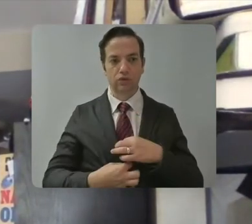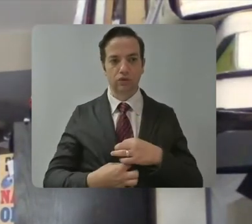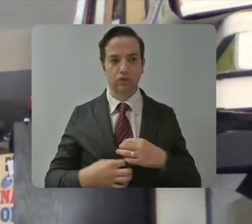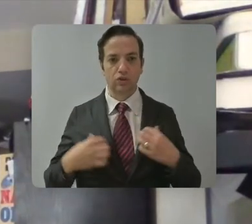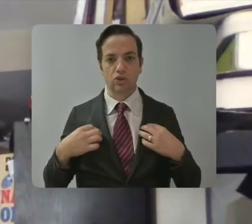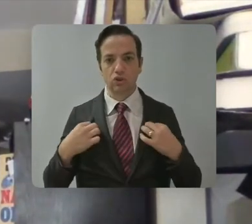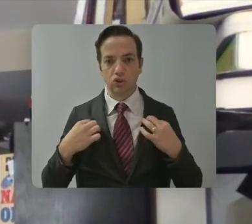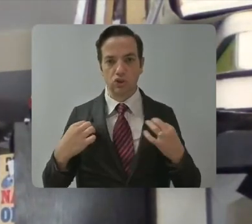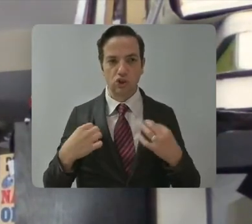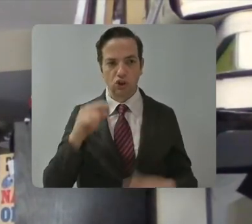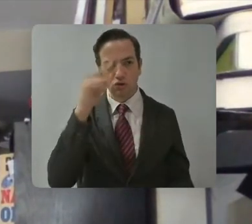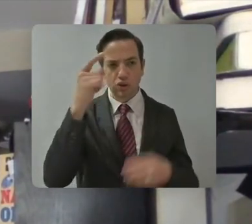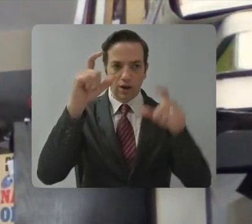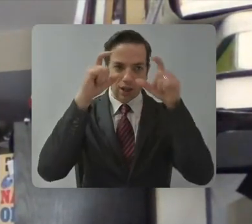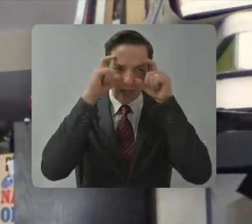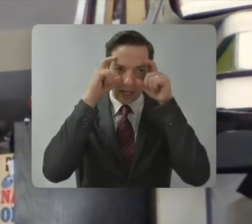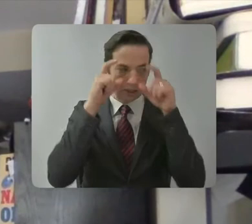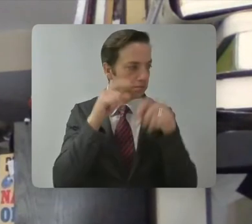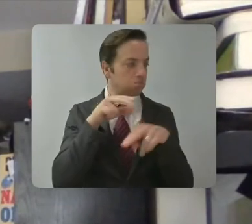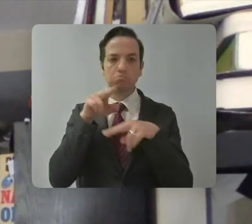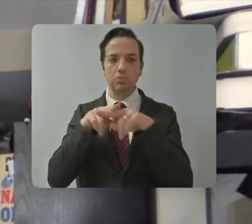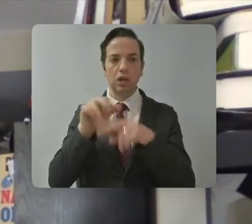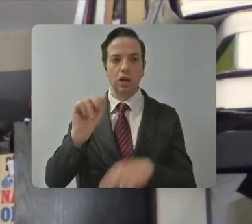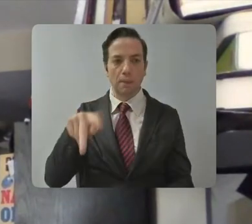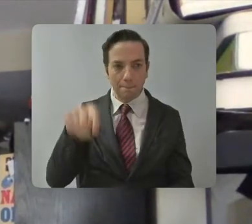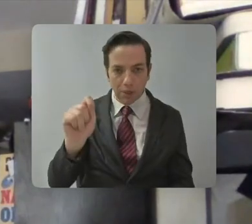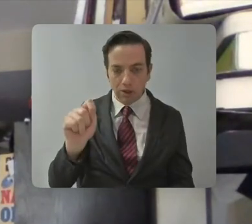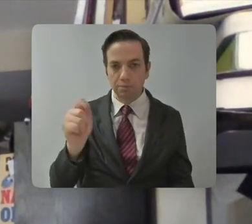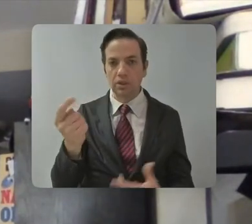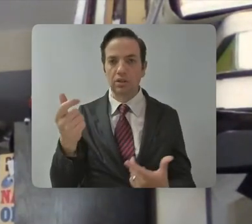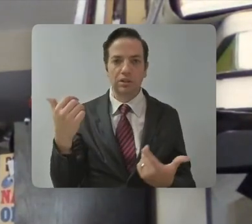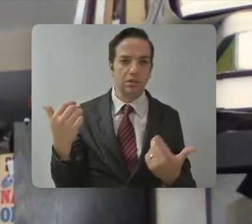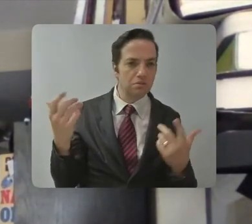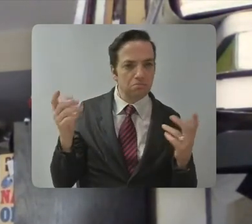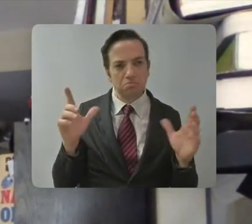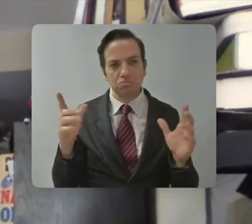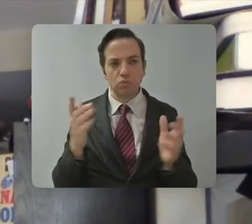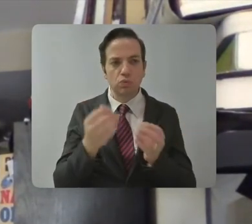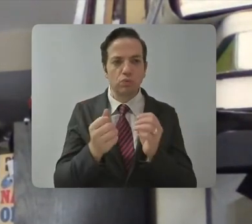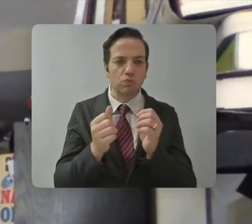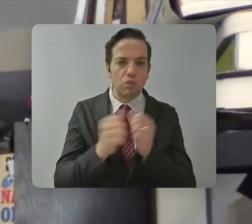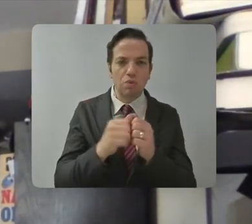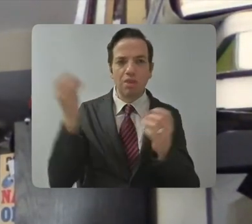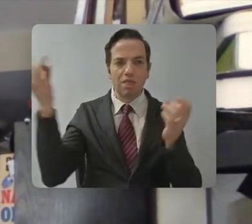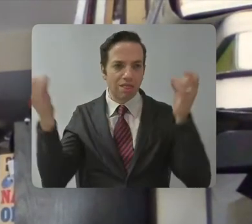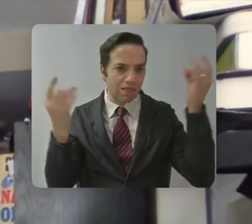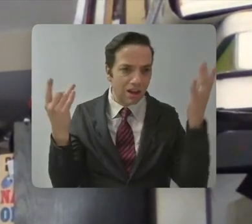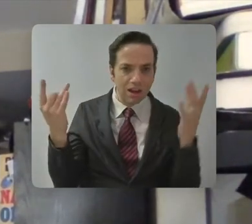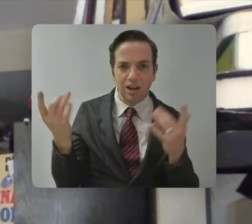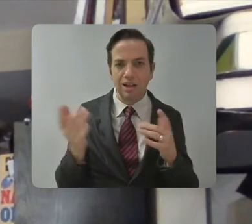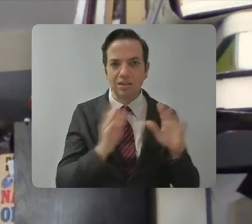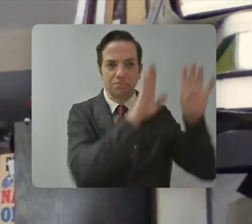with some posters visible in the background, some lights here and there, and a couch with a banana pillow,